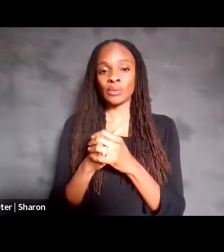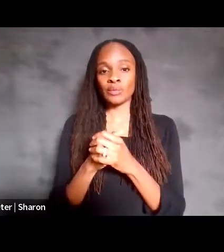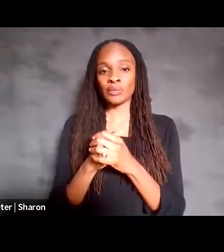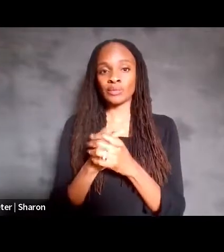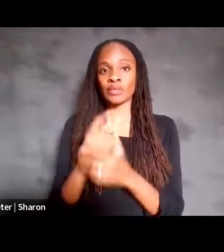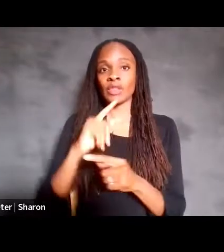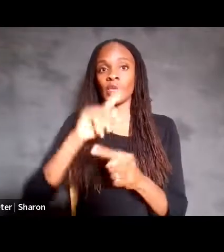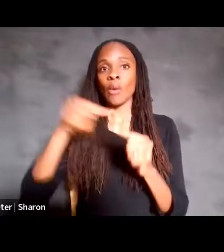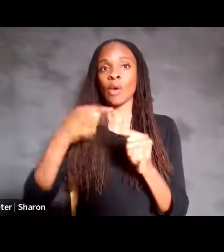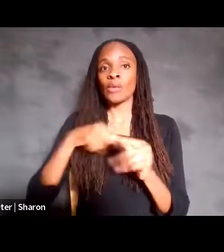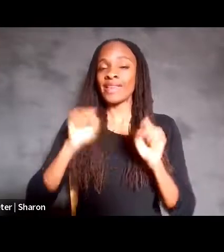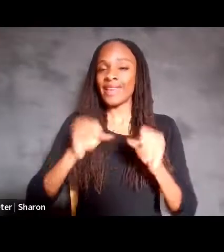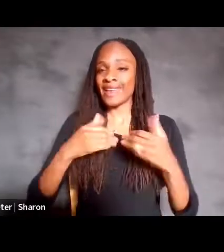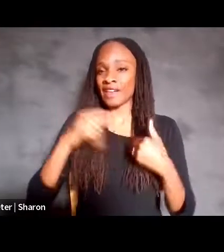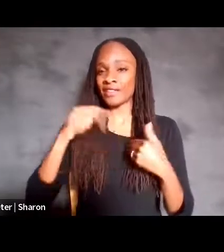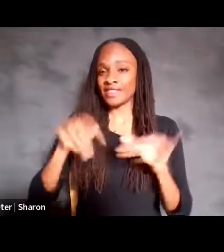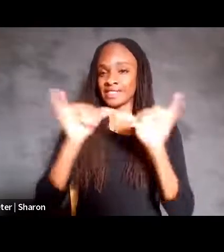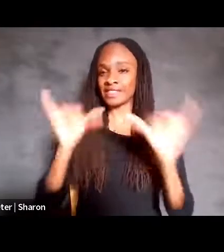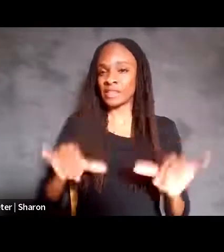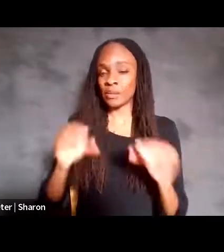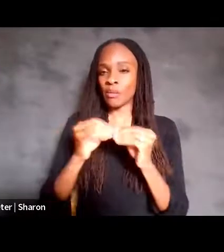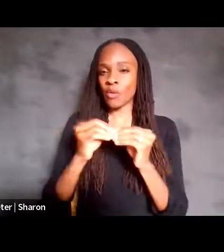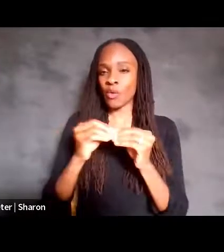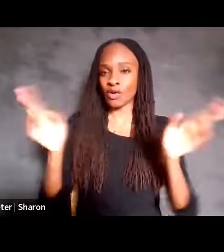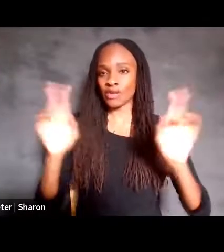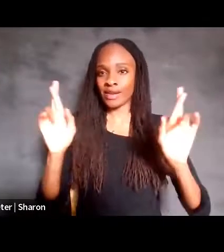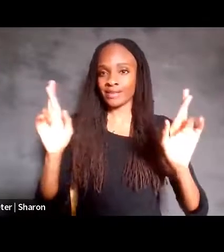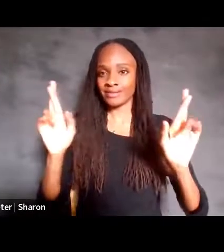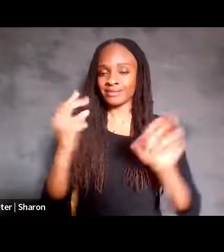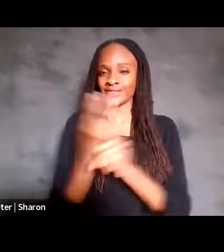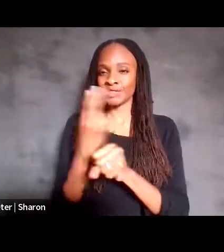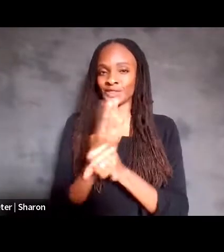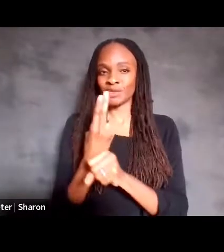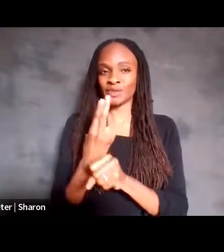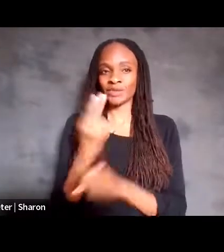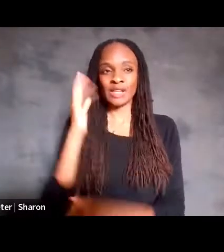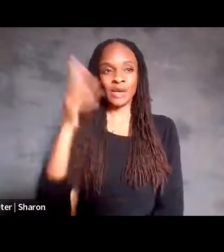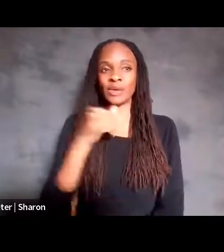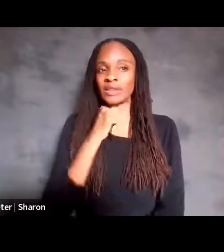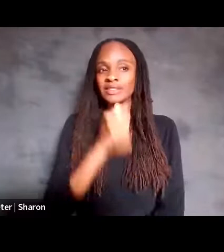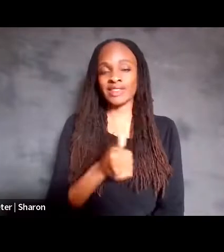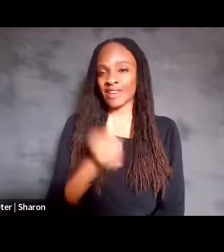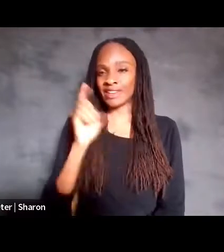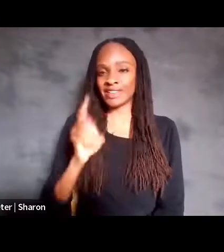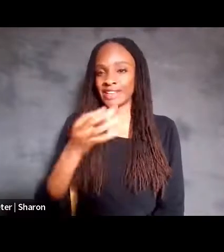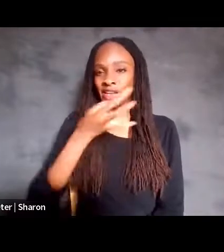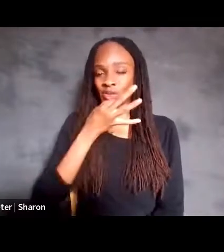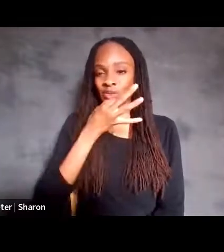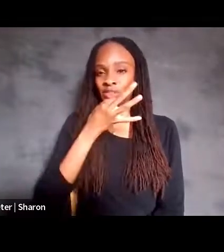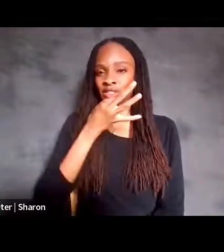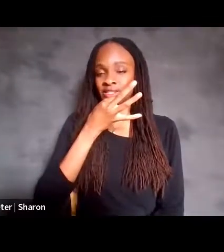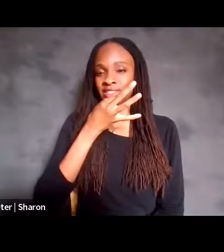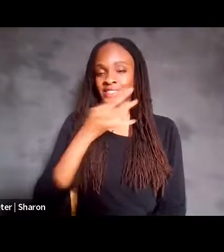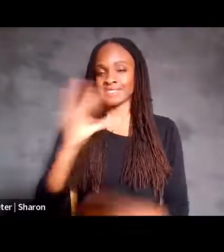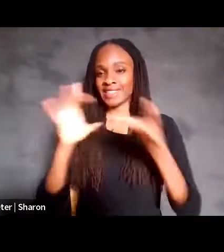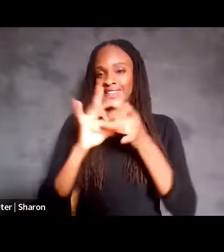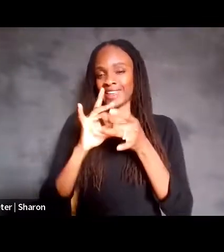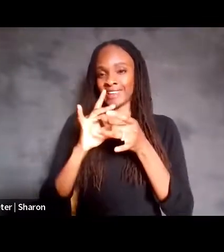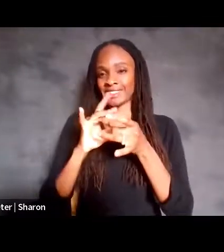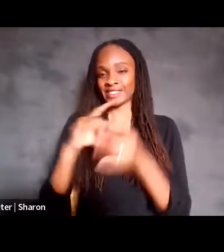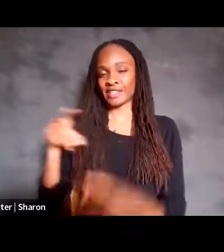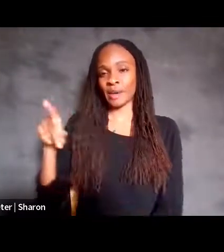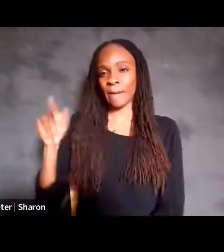have this system more readily deployed, it would not take an expert to be able to connect Pancho to the